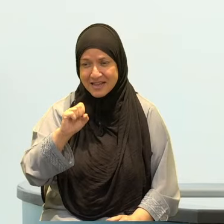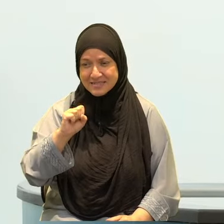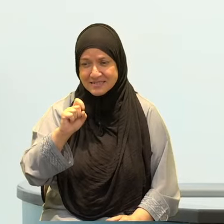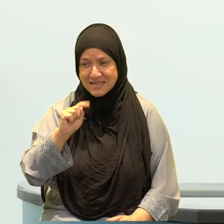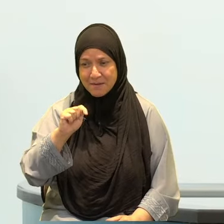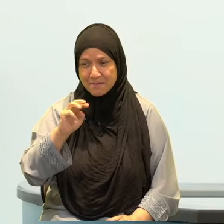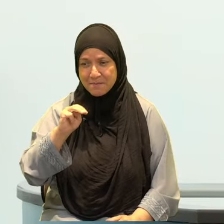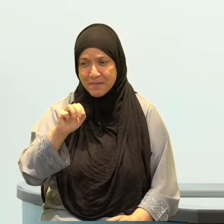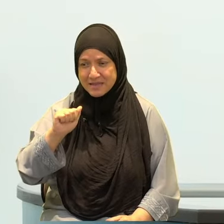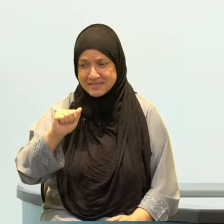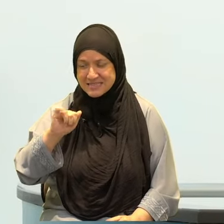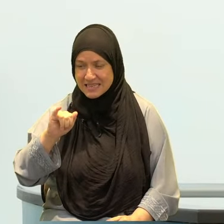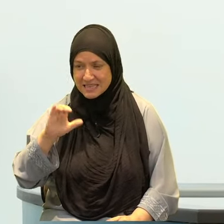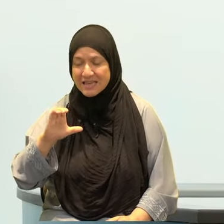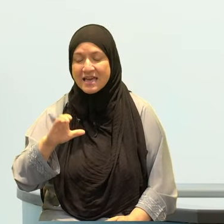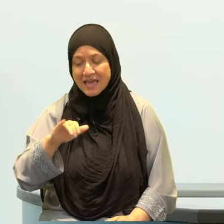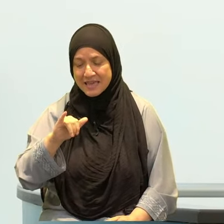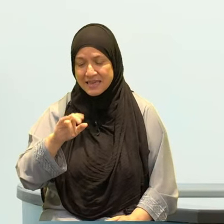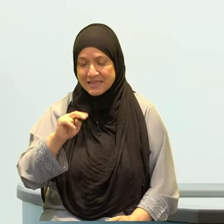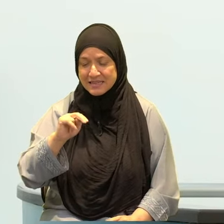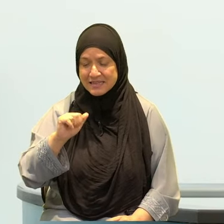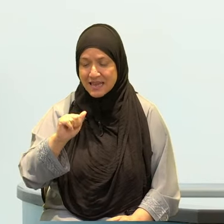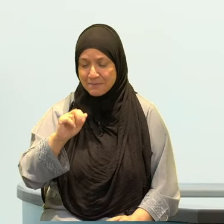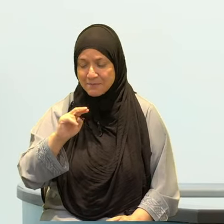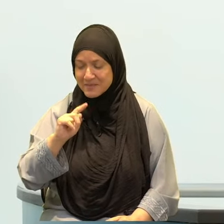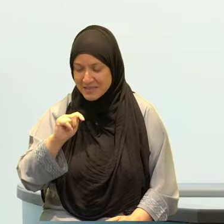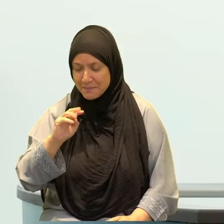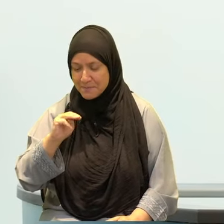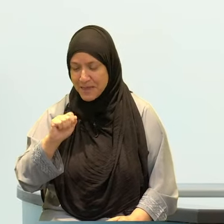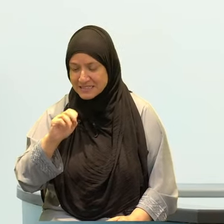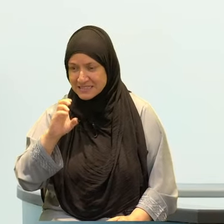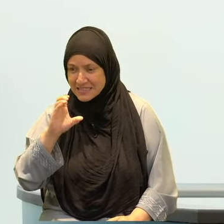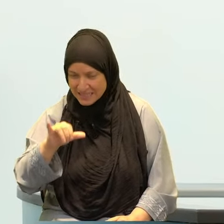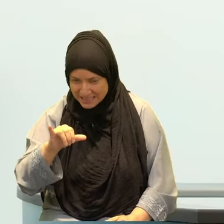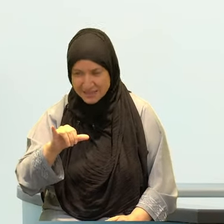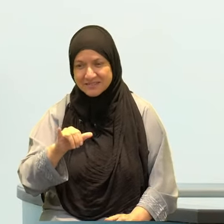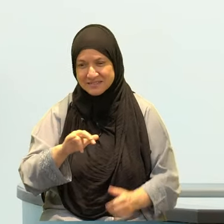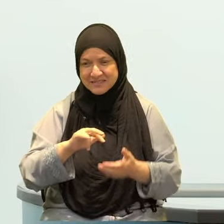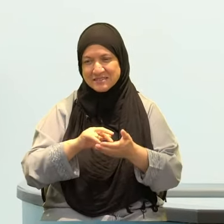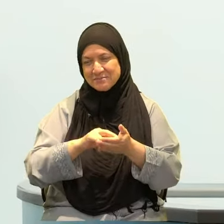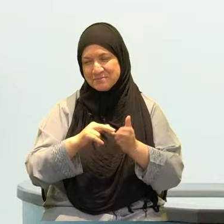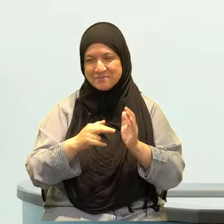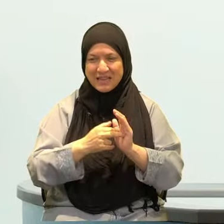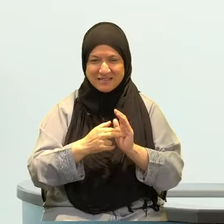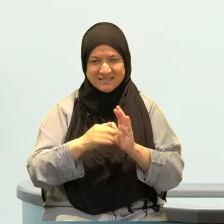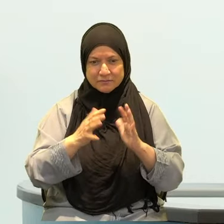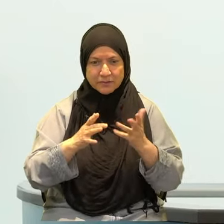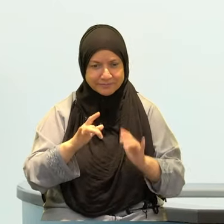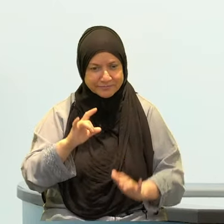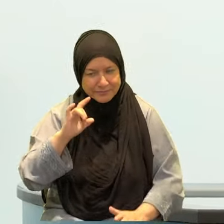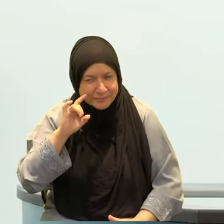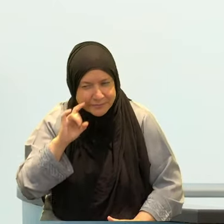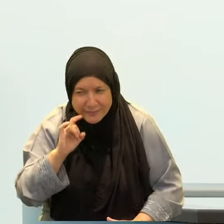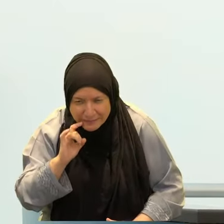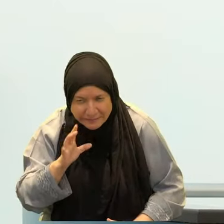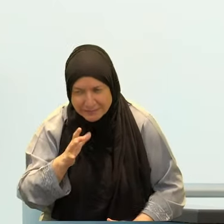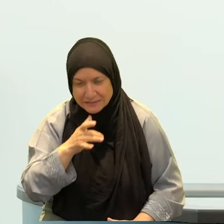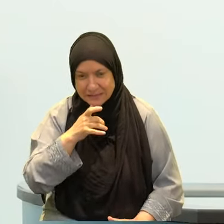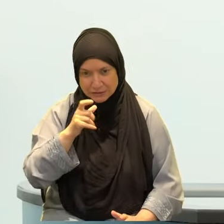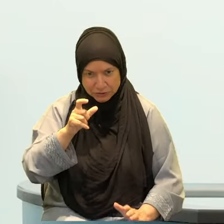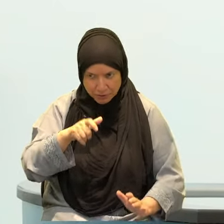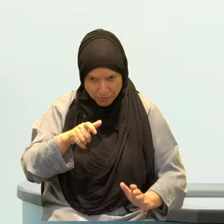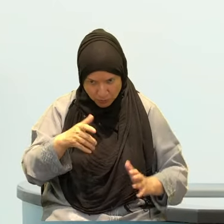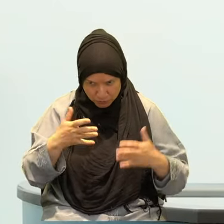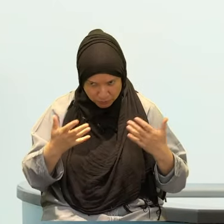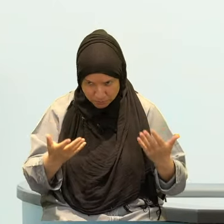stomach feels. You need to feel discomfort. Your body needs to feel discomfort with saying certain things after Ramadan.